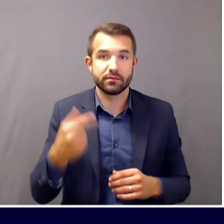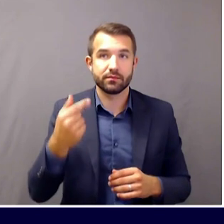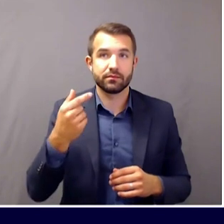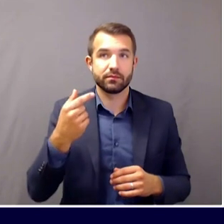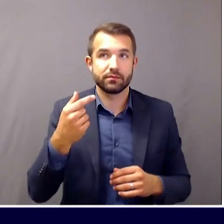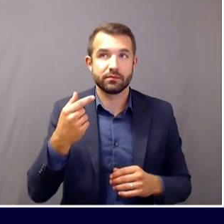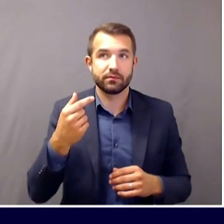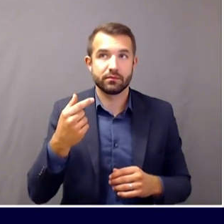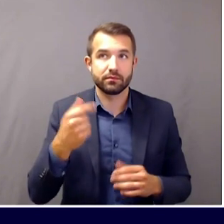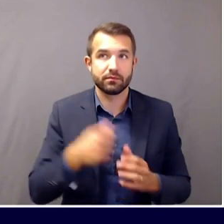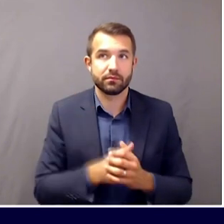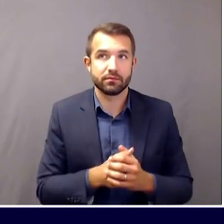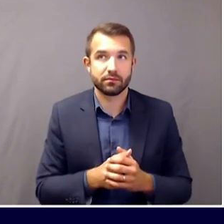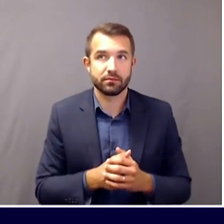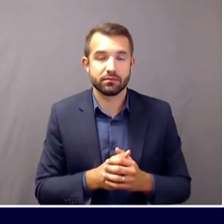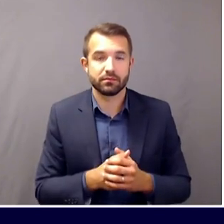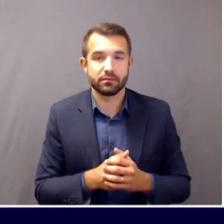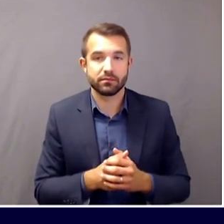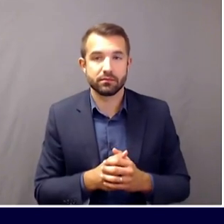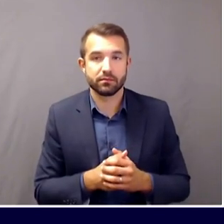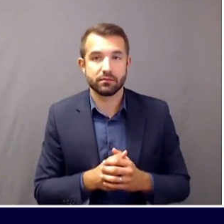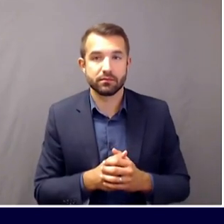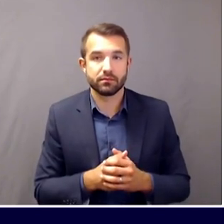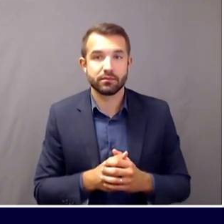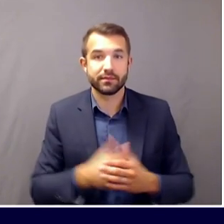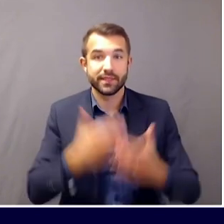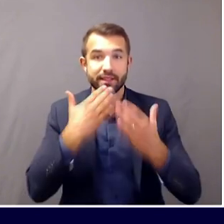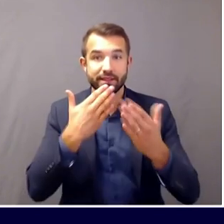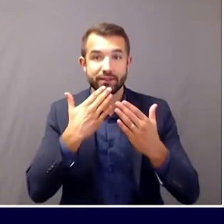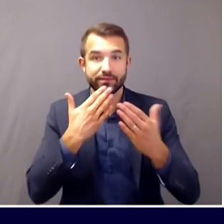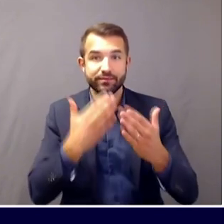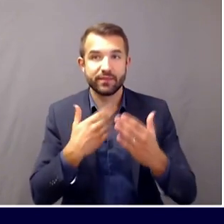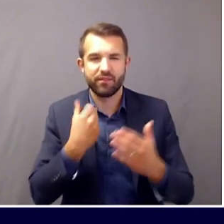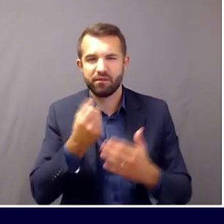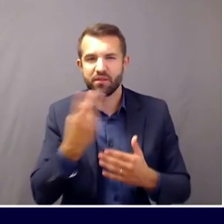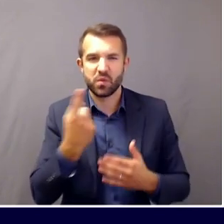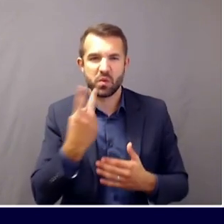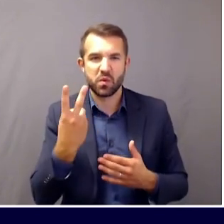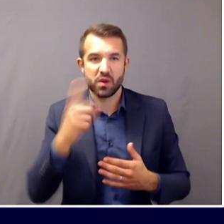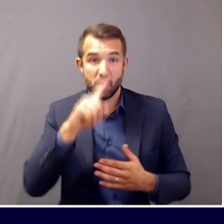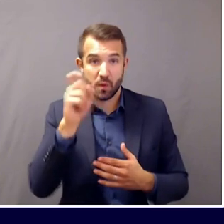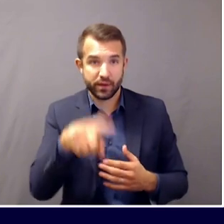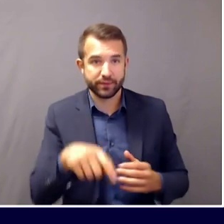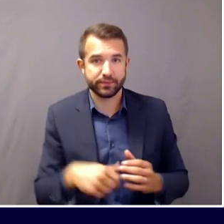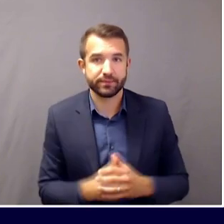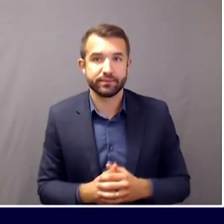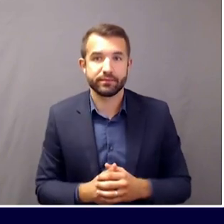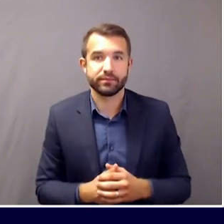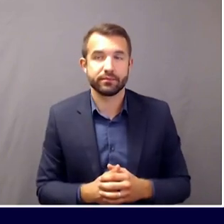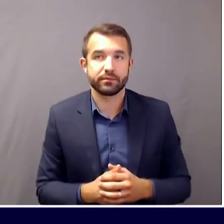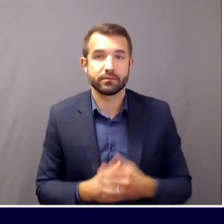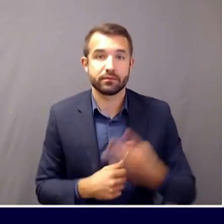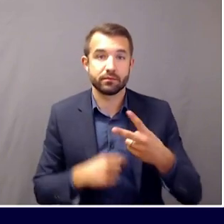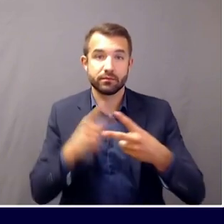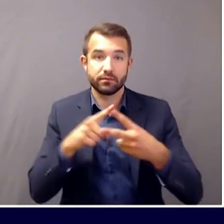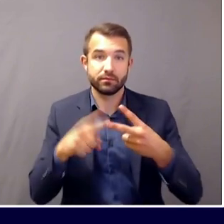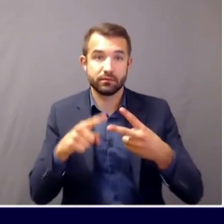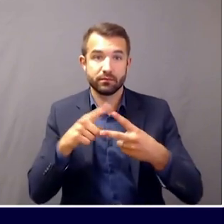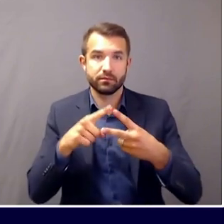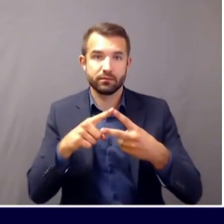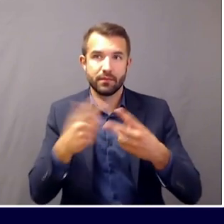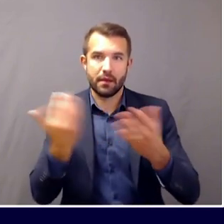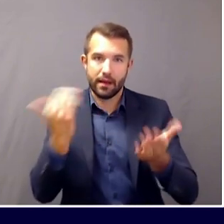Thank you, Dr. Shah. A couple of questions today. The first one is about back to out-of-state cases, of course.